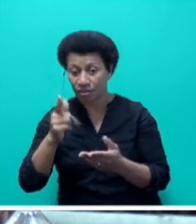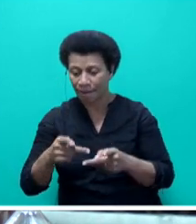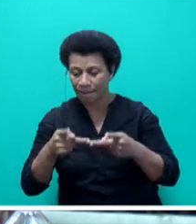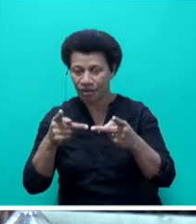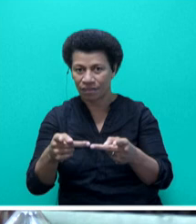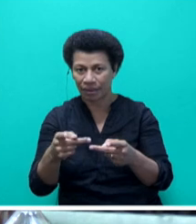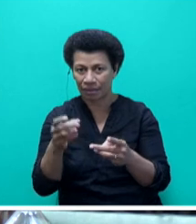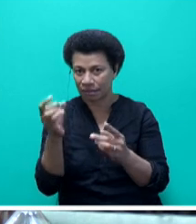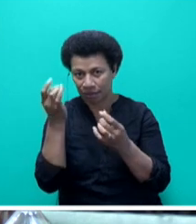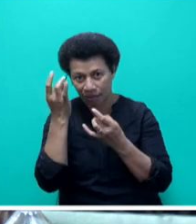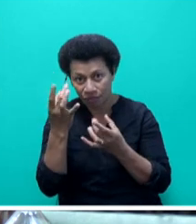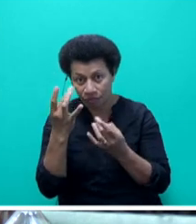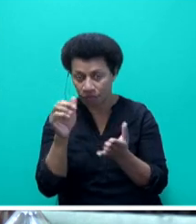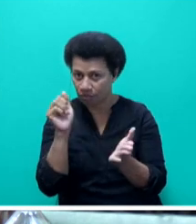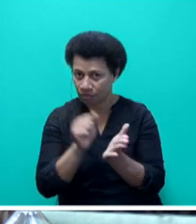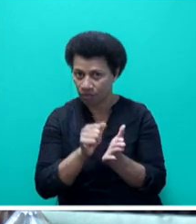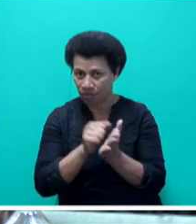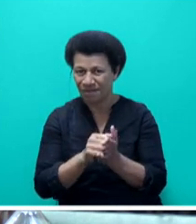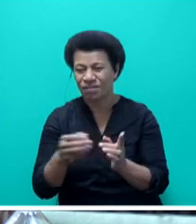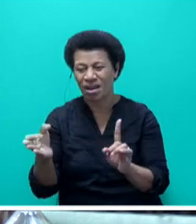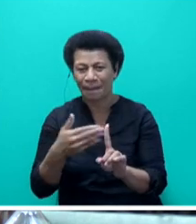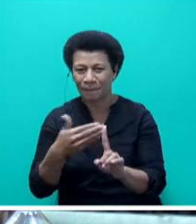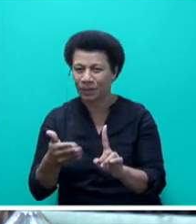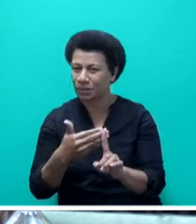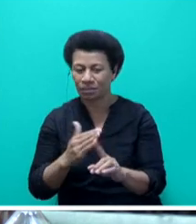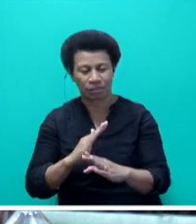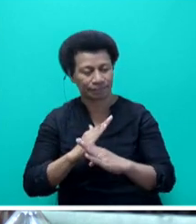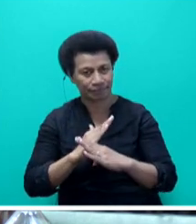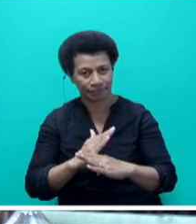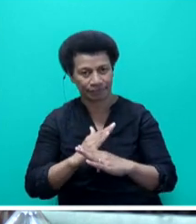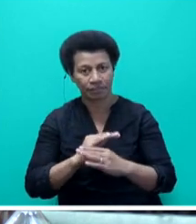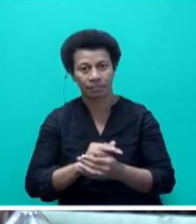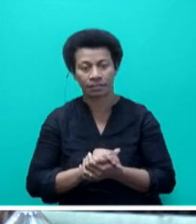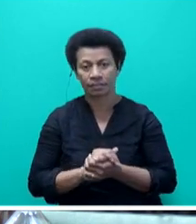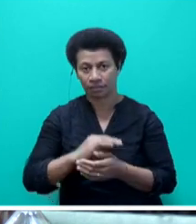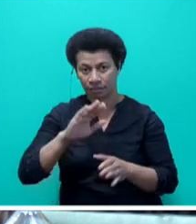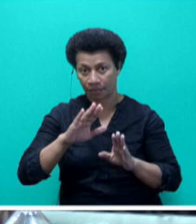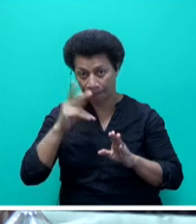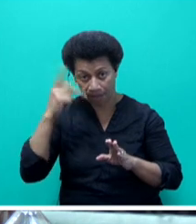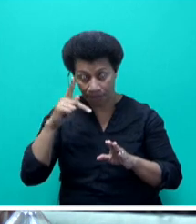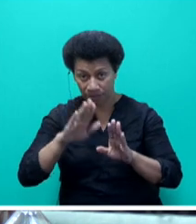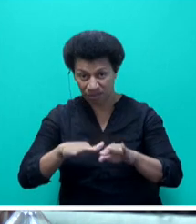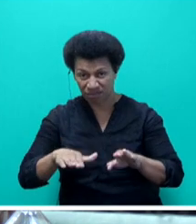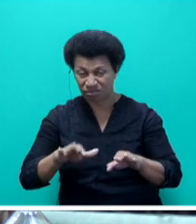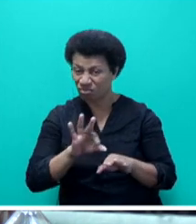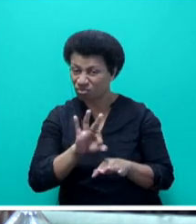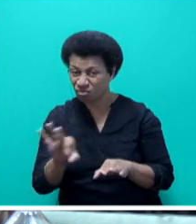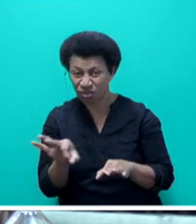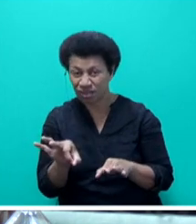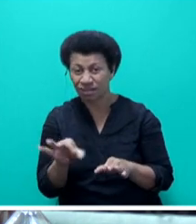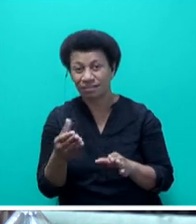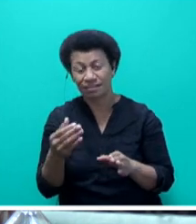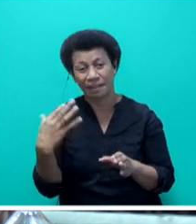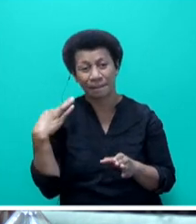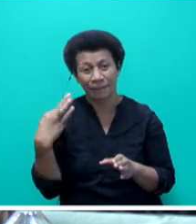correct information to avoid any abuse. Mr. Speaker, sir, parents of children who are below year one or not attending school can either